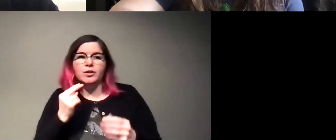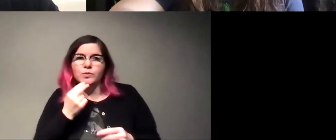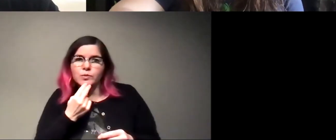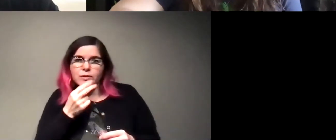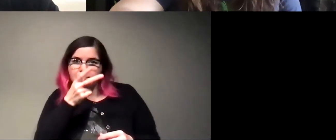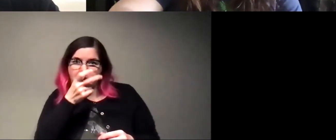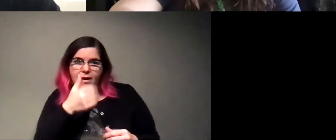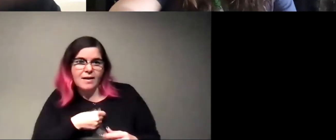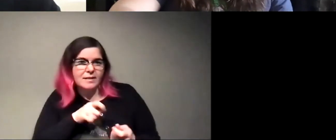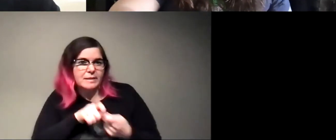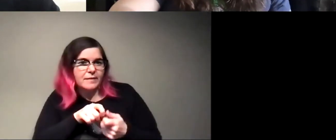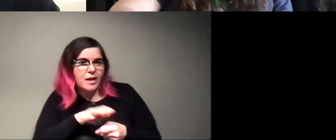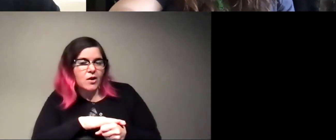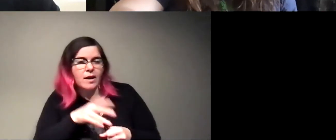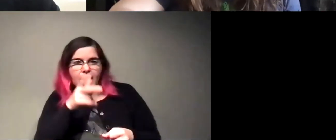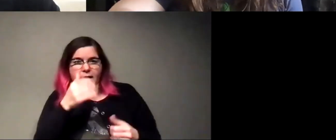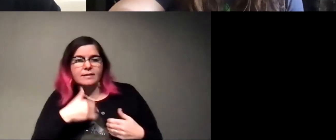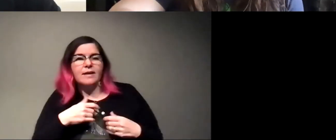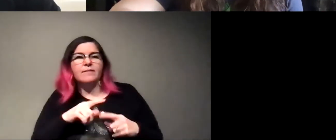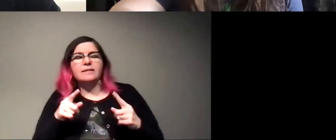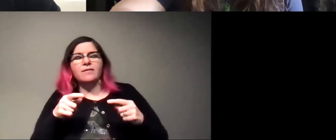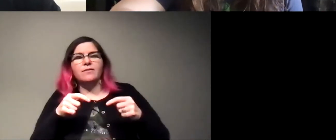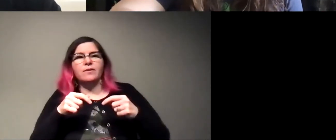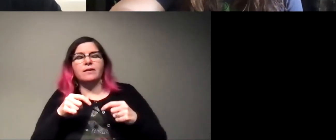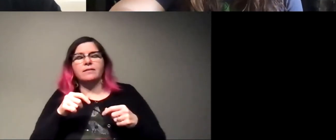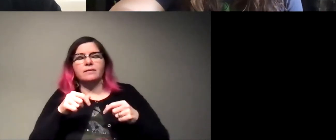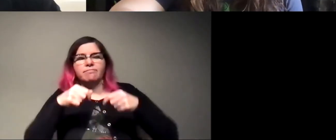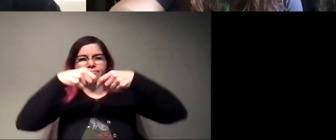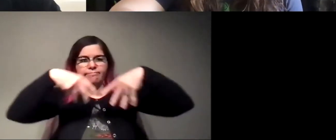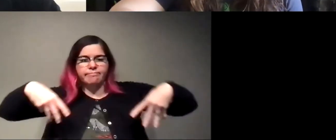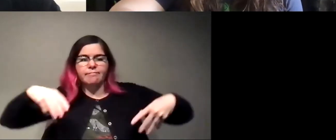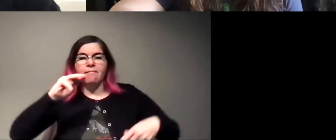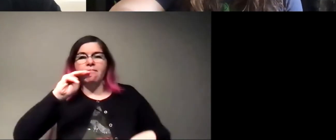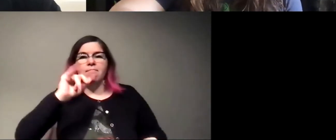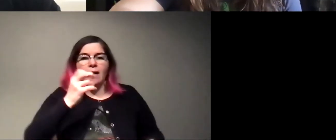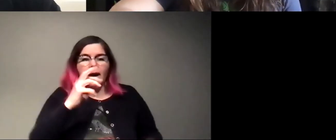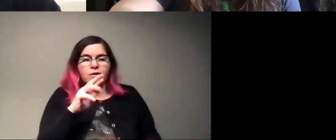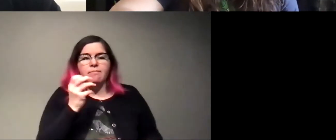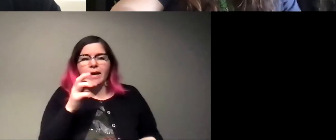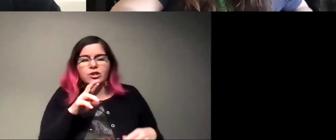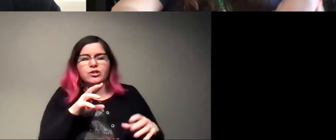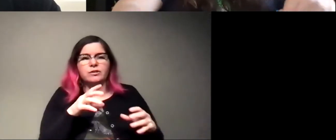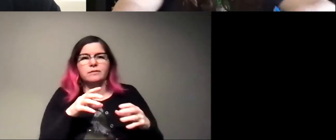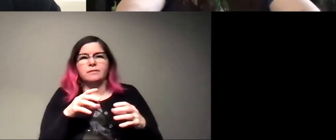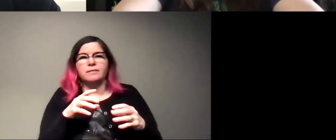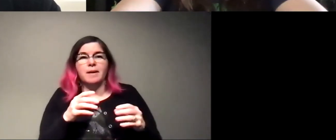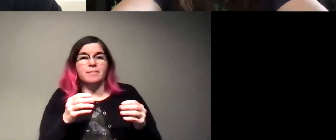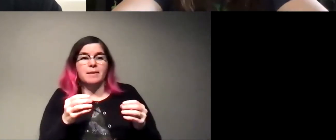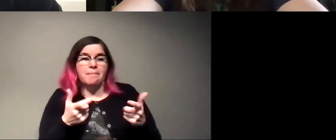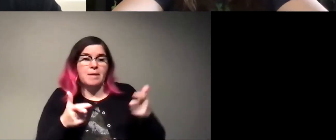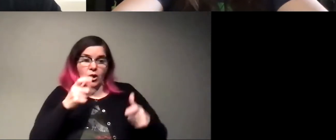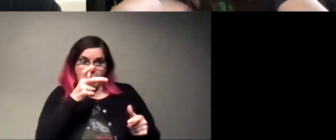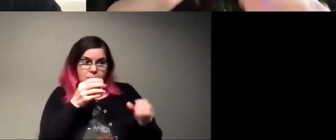ant has. So ants have different casts like minors and majors. Maybe if they're bigger ants, there's more nutrients to make more mushrooms.